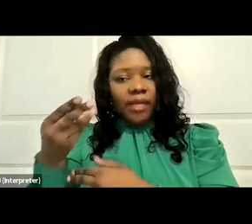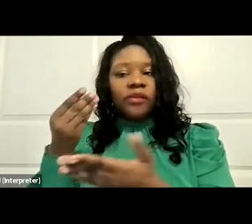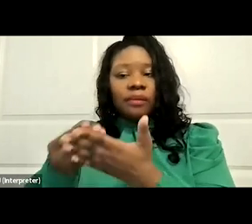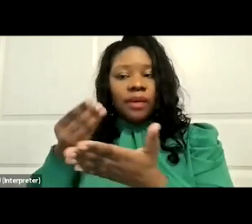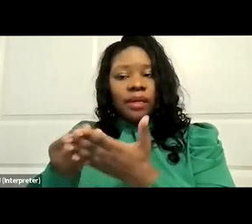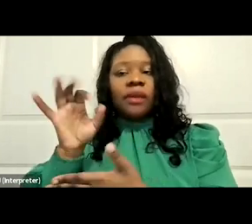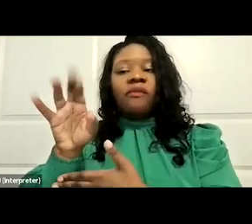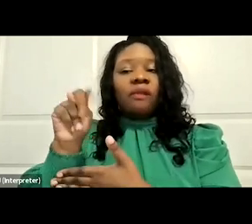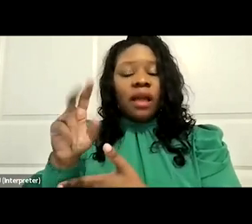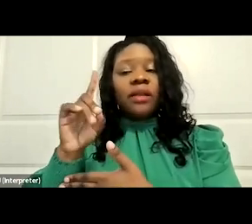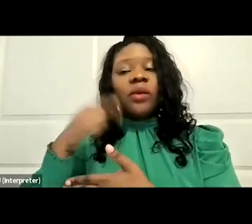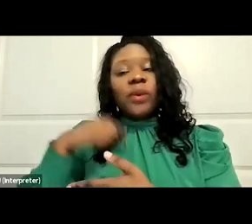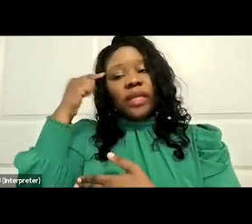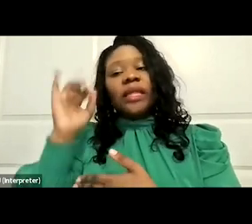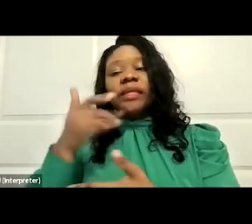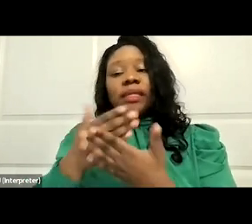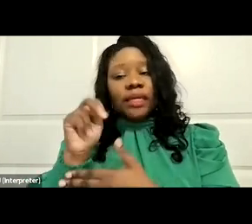good news. Next slide.